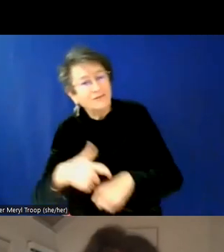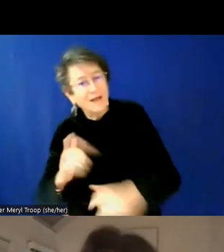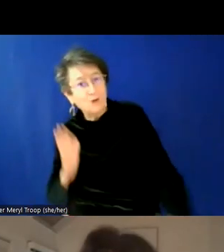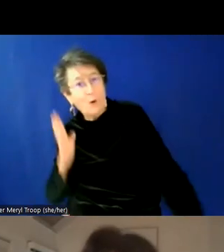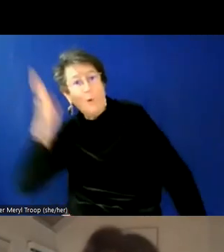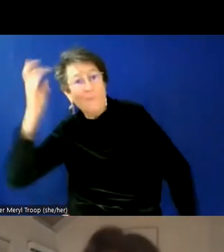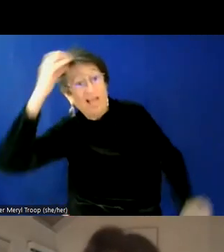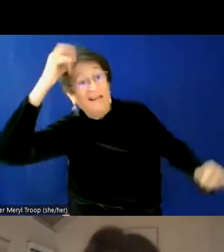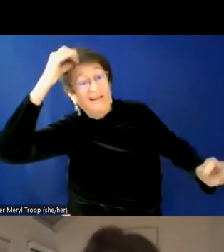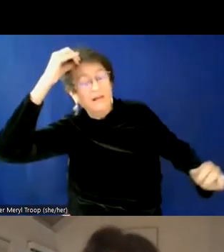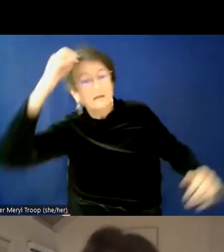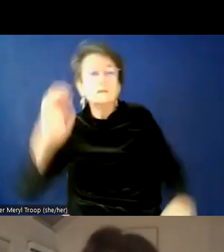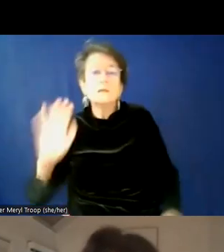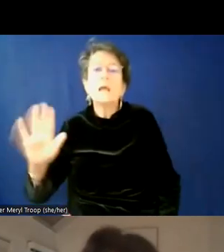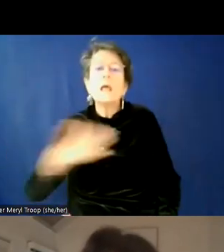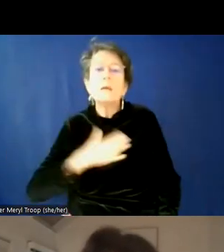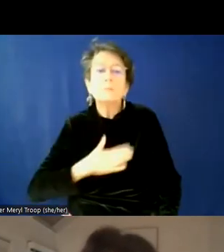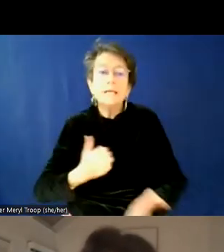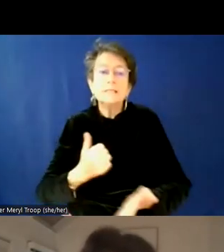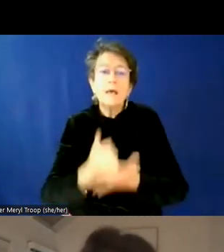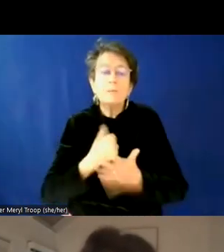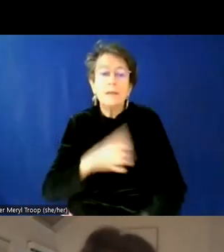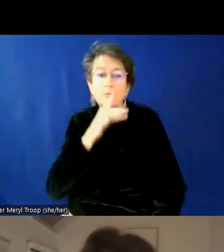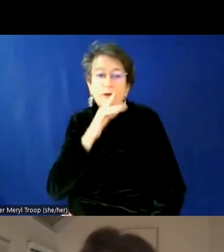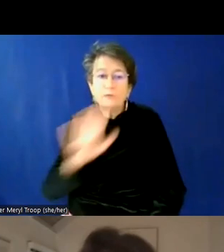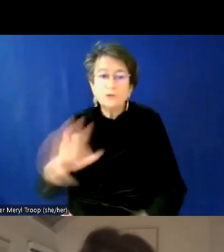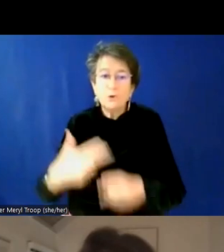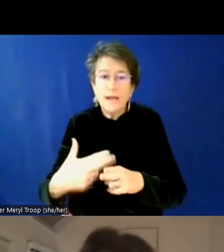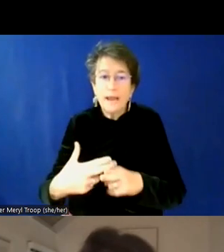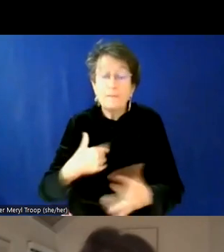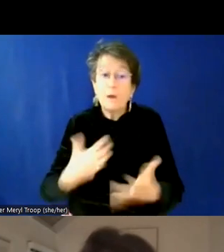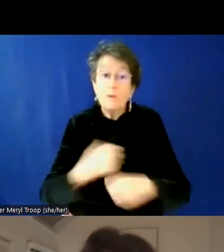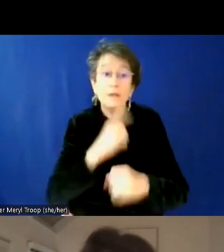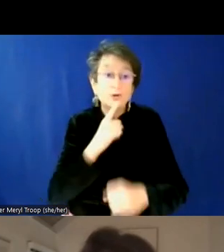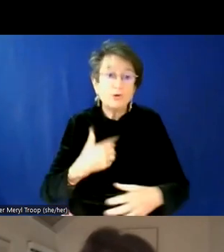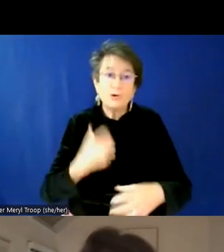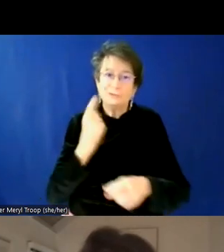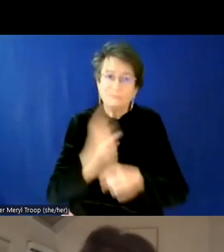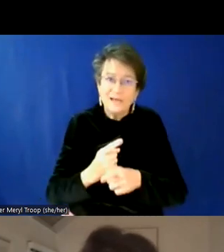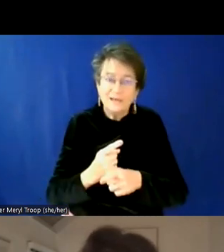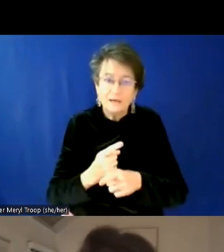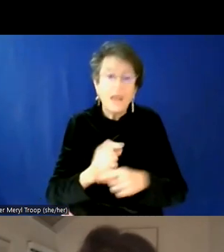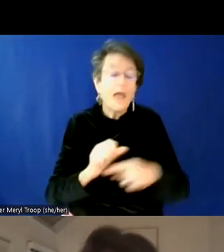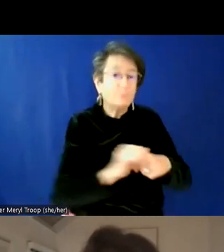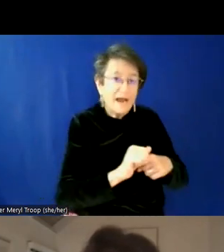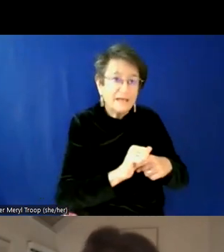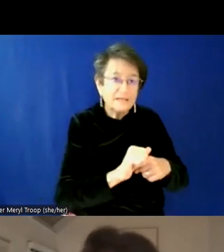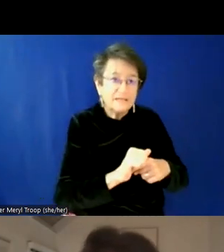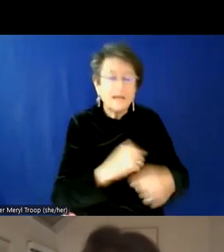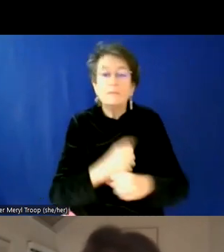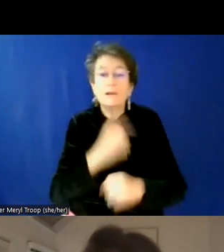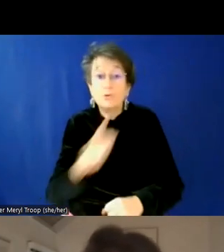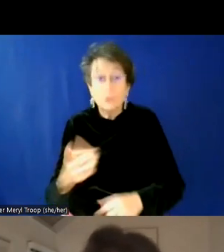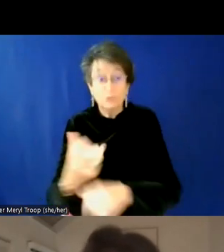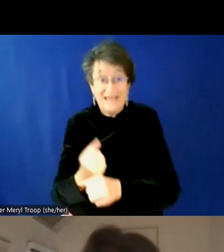you please help me pronounce your name? I want to make sure I get it right. Um, and, and practice it and make sure you're getting it right. Once you've asked the same with